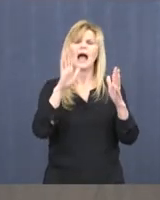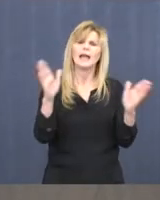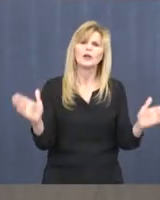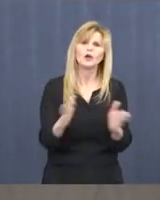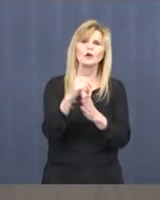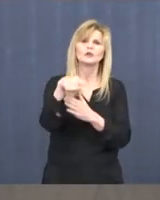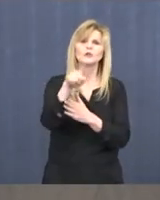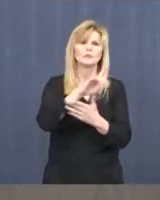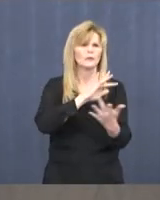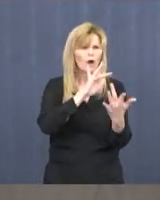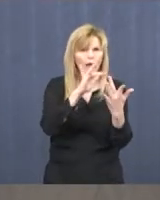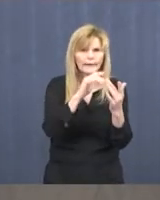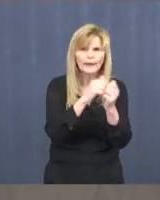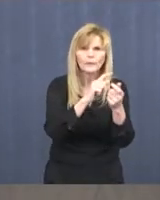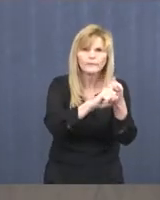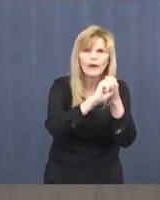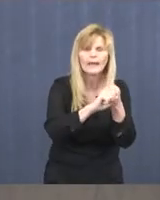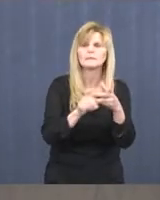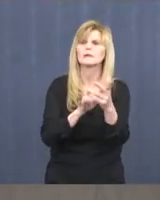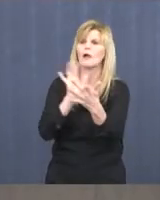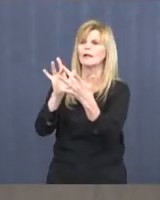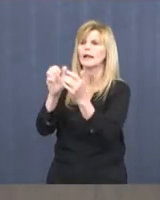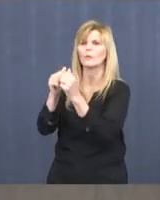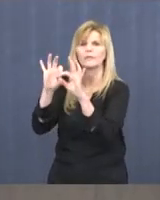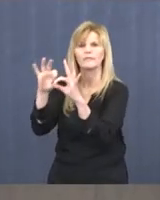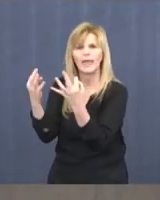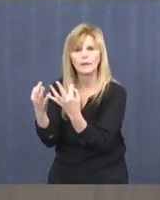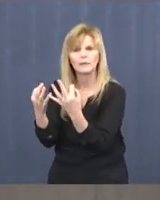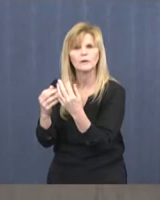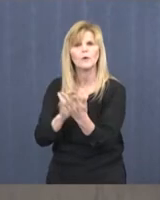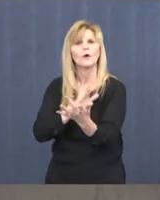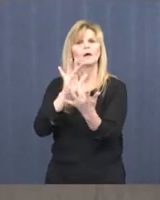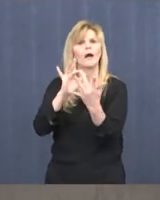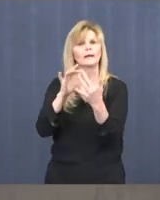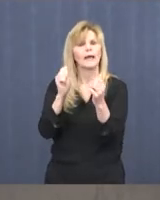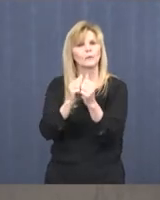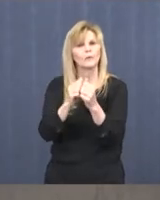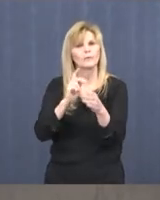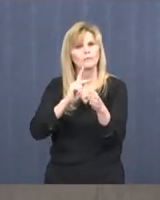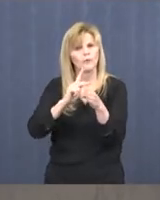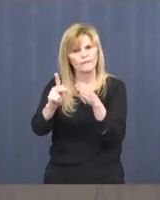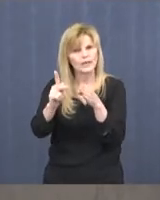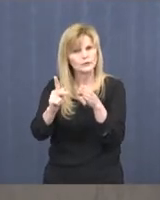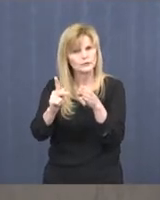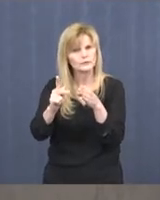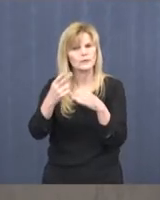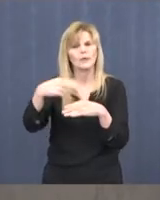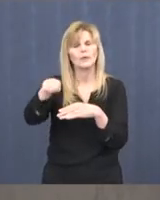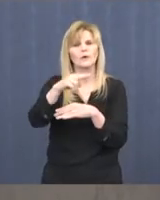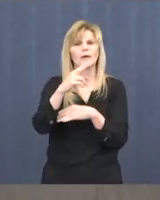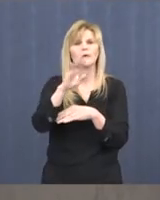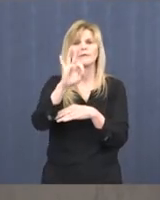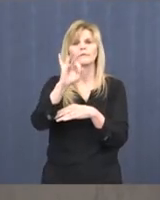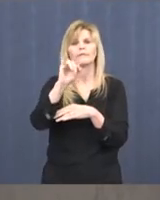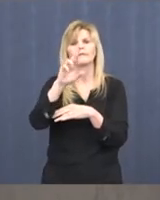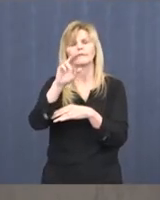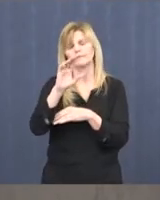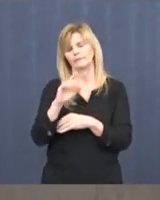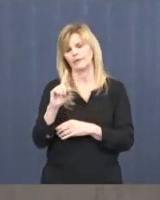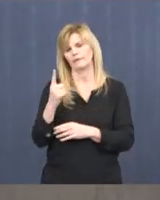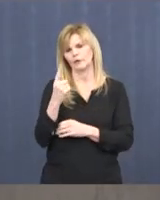reach out to friends, you reach out to family, or you reach out to the health care professionals. First link and dial